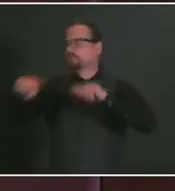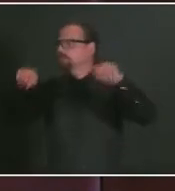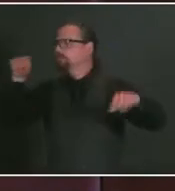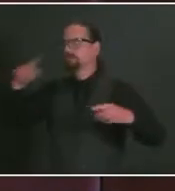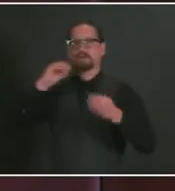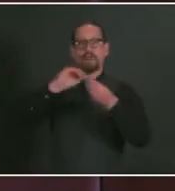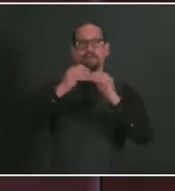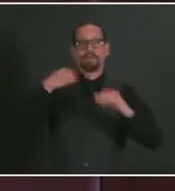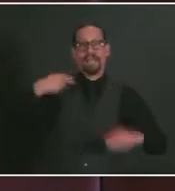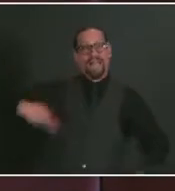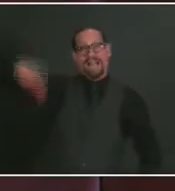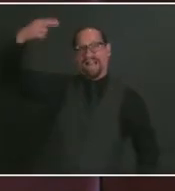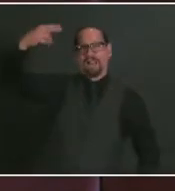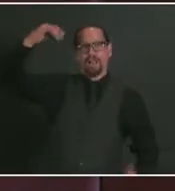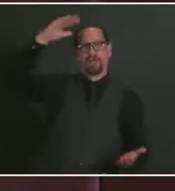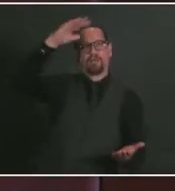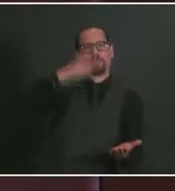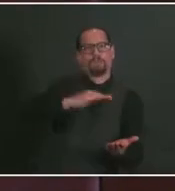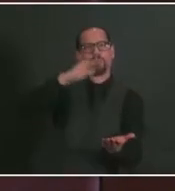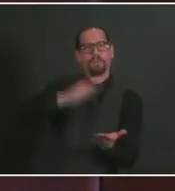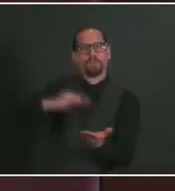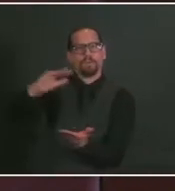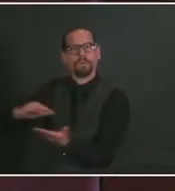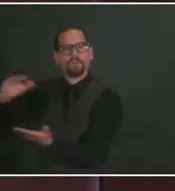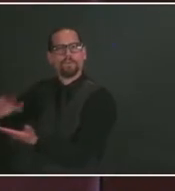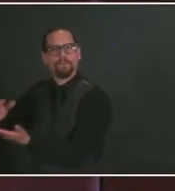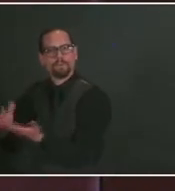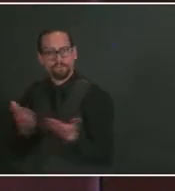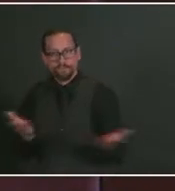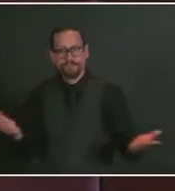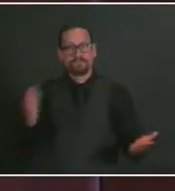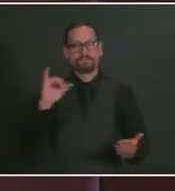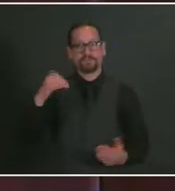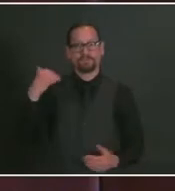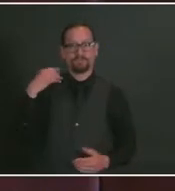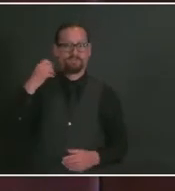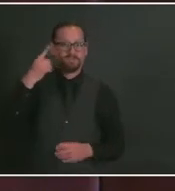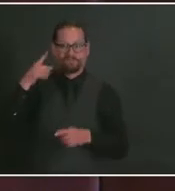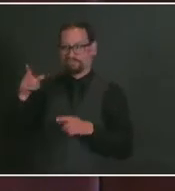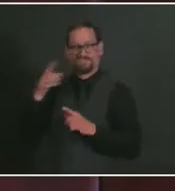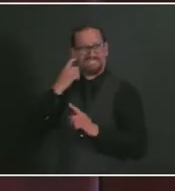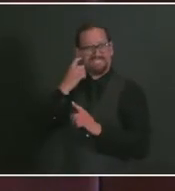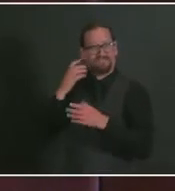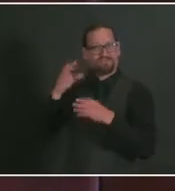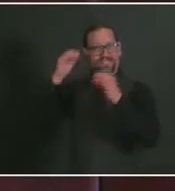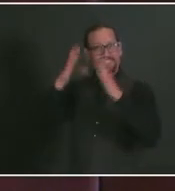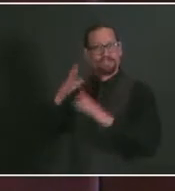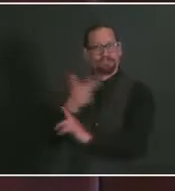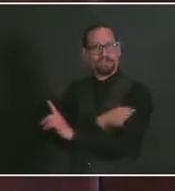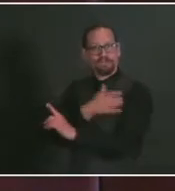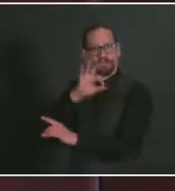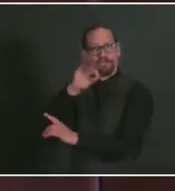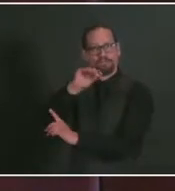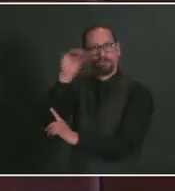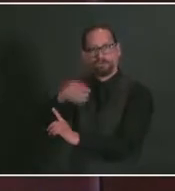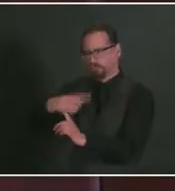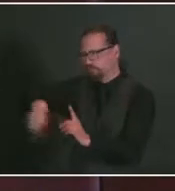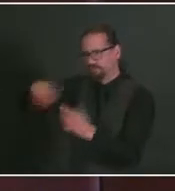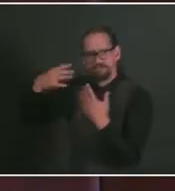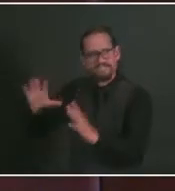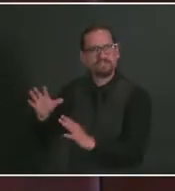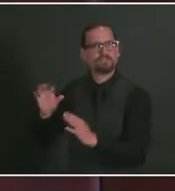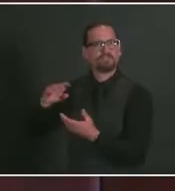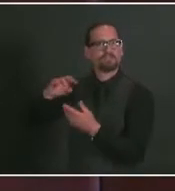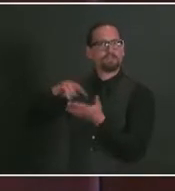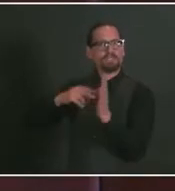of Rhode Island teachers vaccinated, obviously a success, and that has contributed to a significant decline in that population among